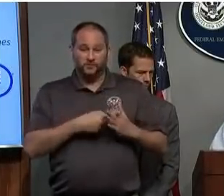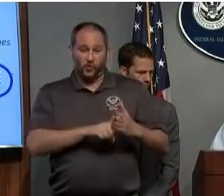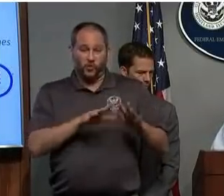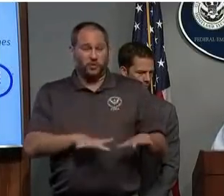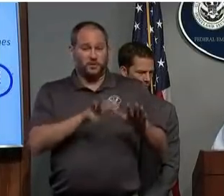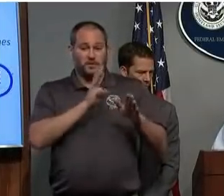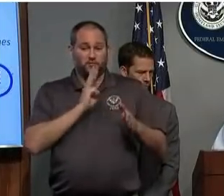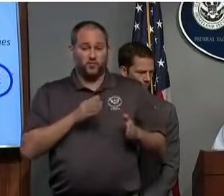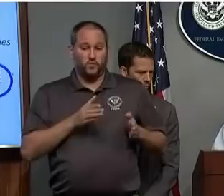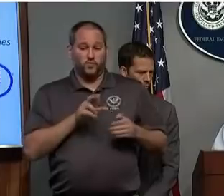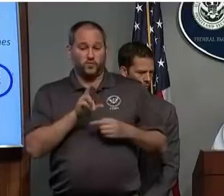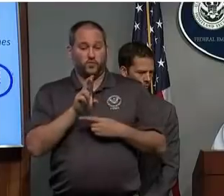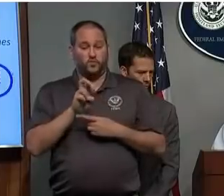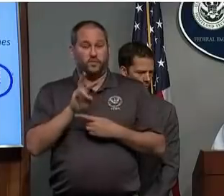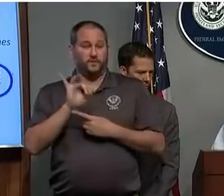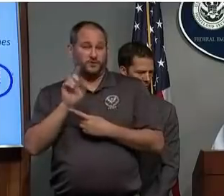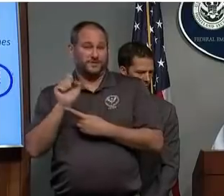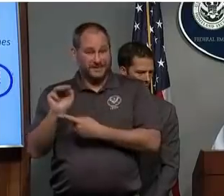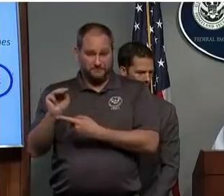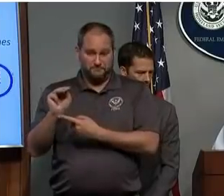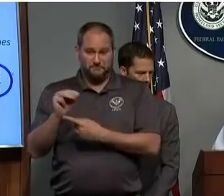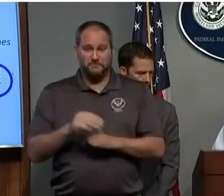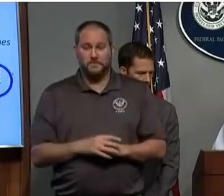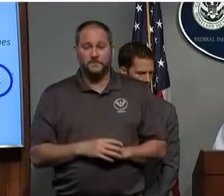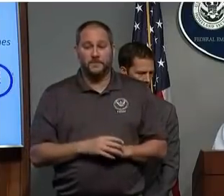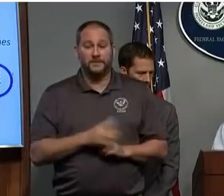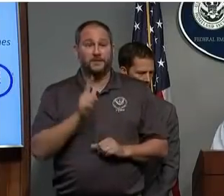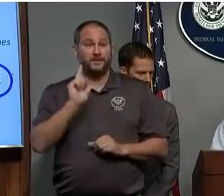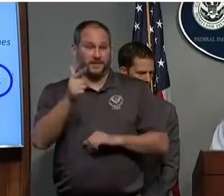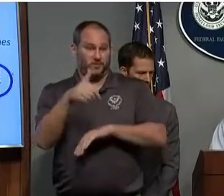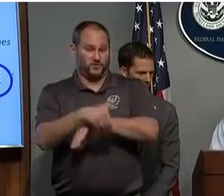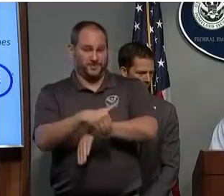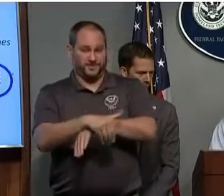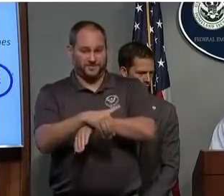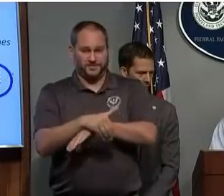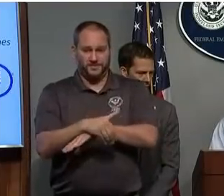and increase Sunday into Monday further inland.